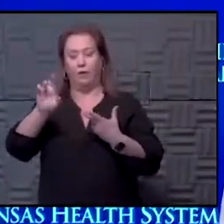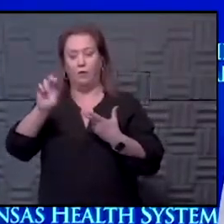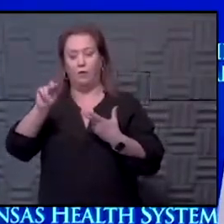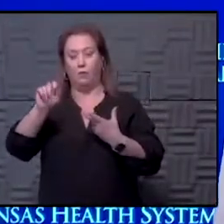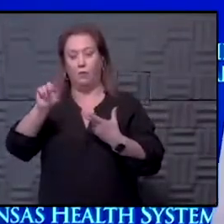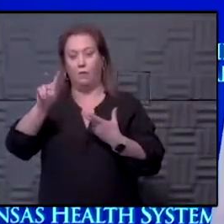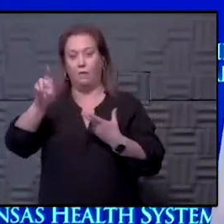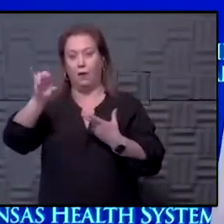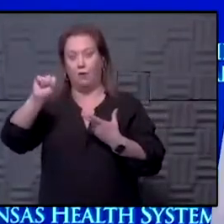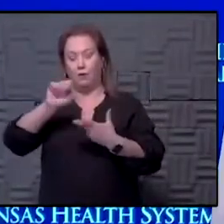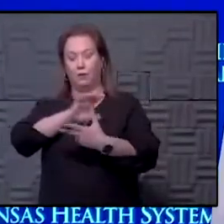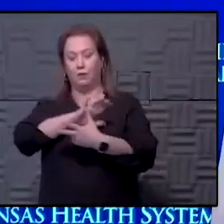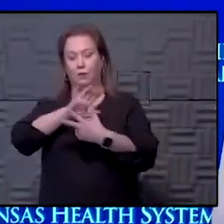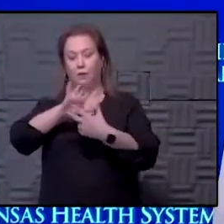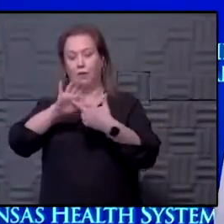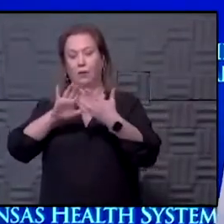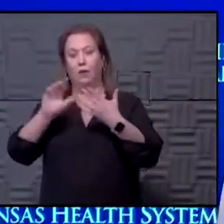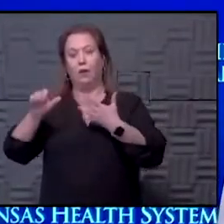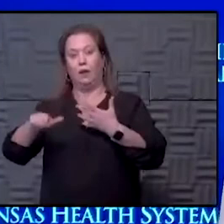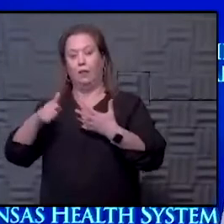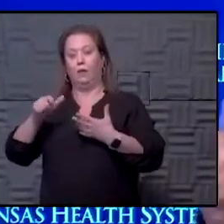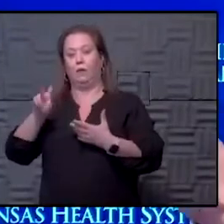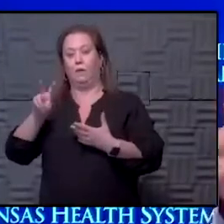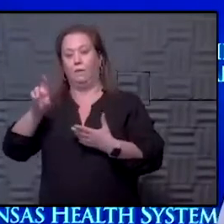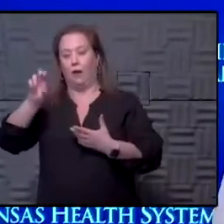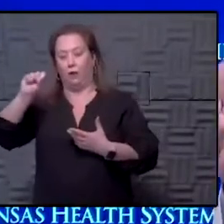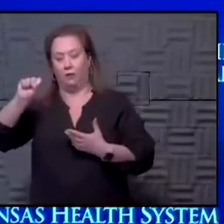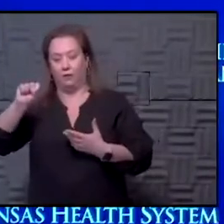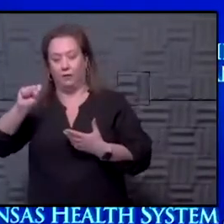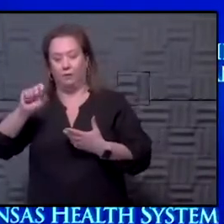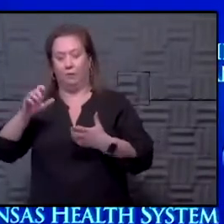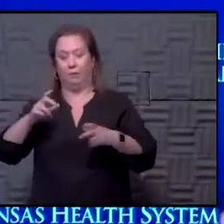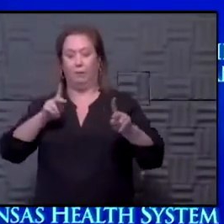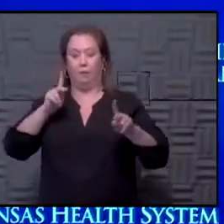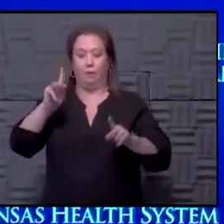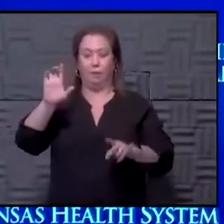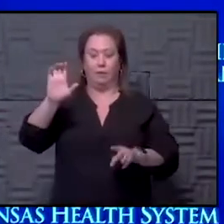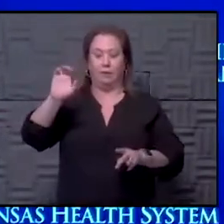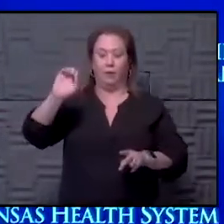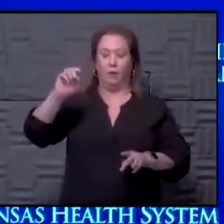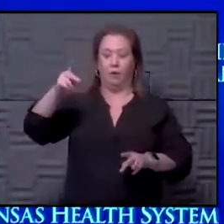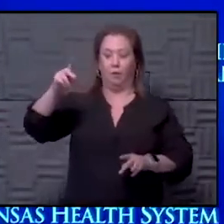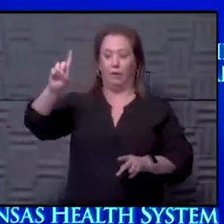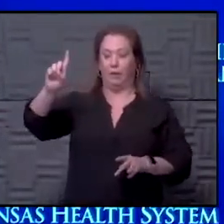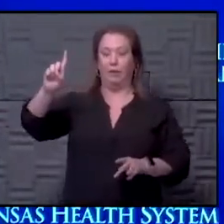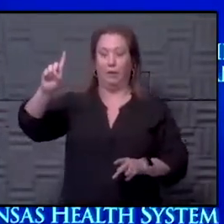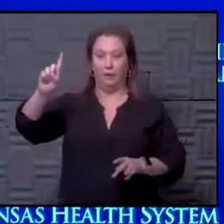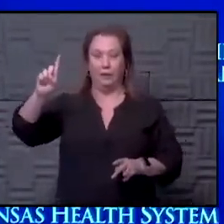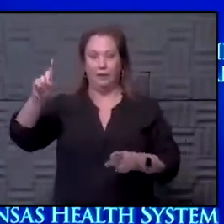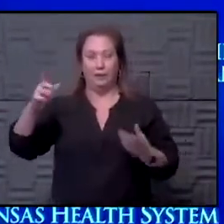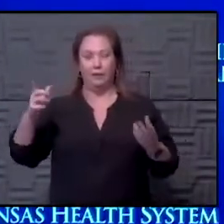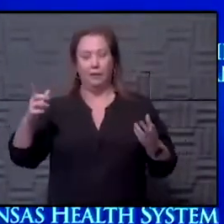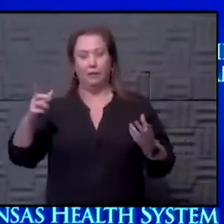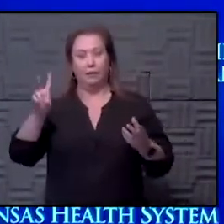the lack of all these viral illnesses coming in and people being tipped over from their COPD or their asthma, their heart failure, chronic disease by these viruses, the